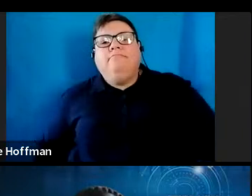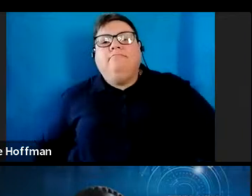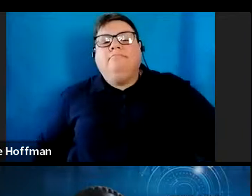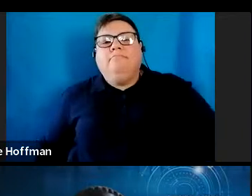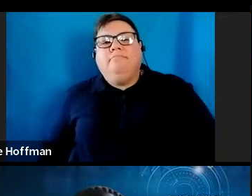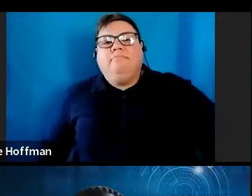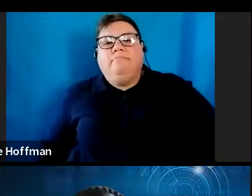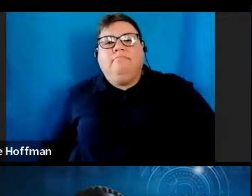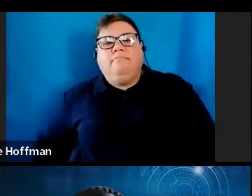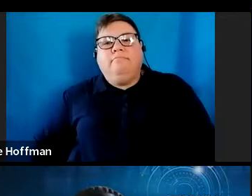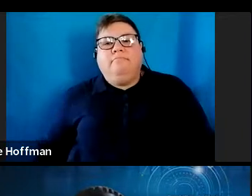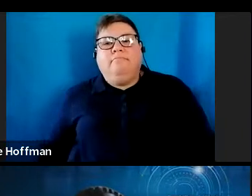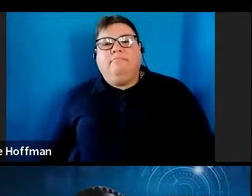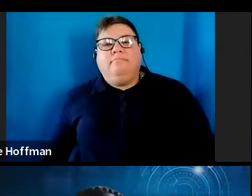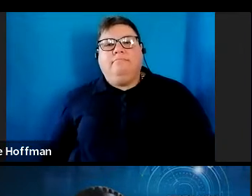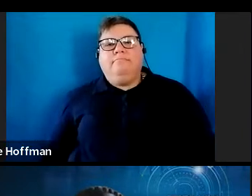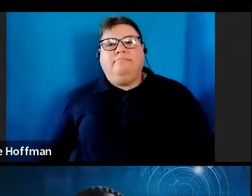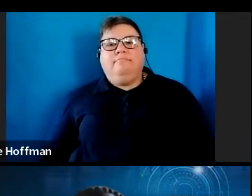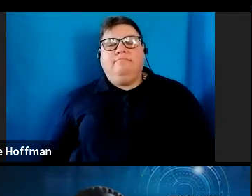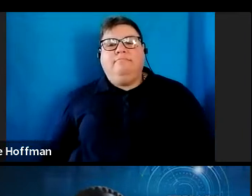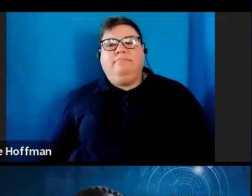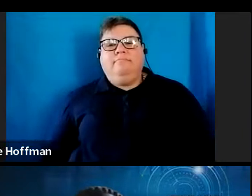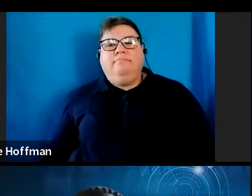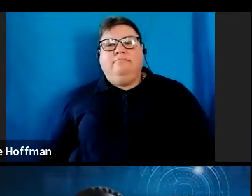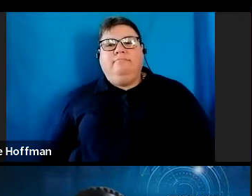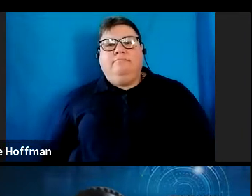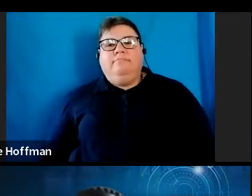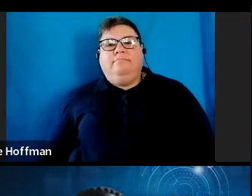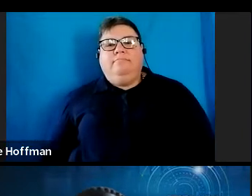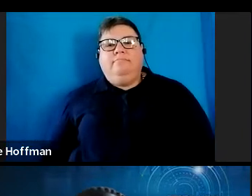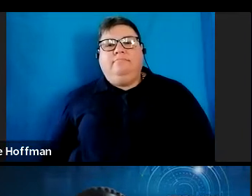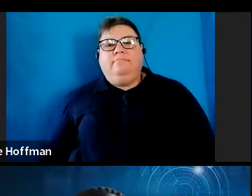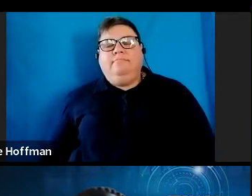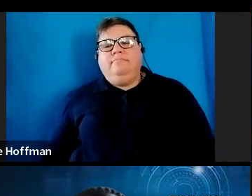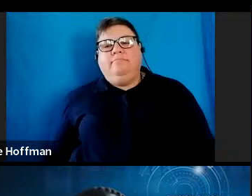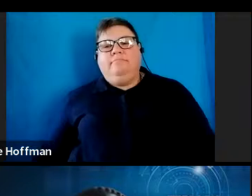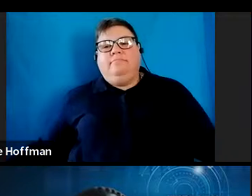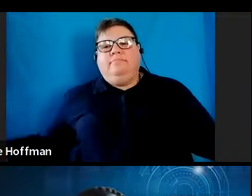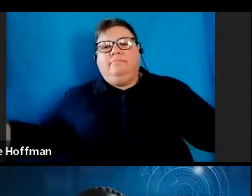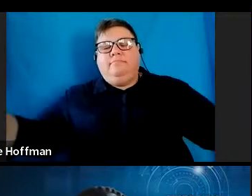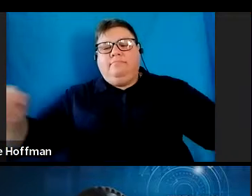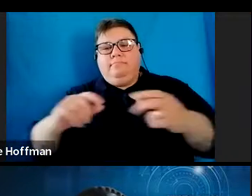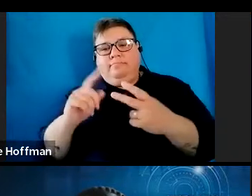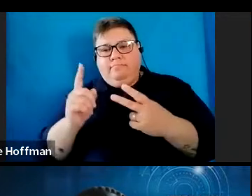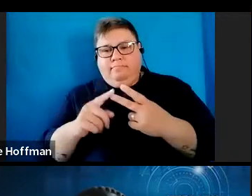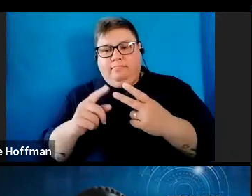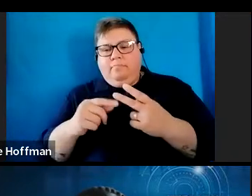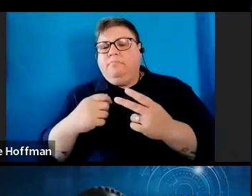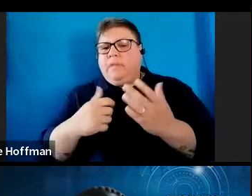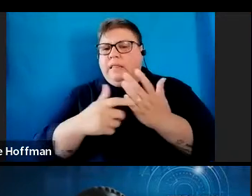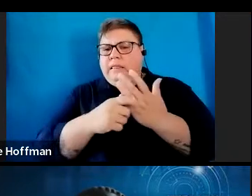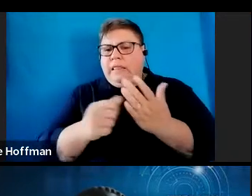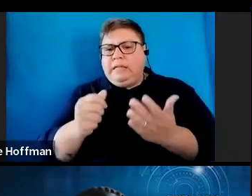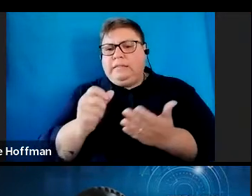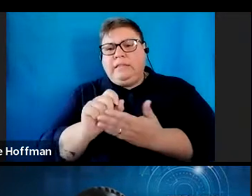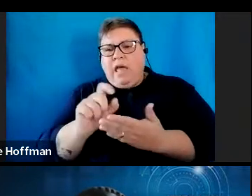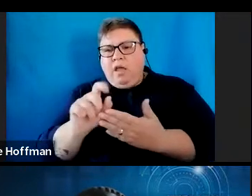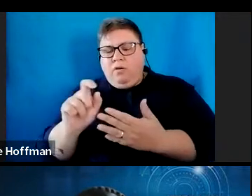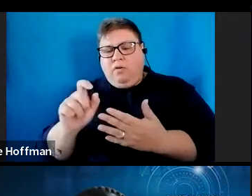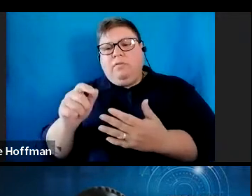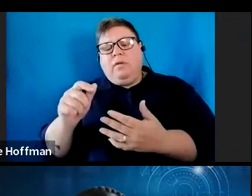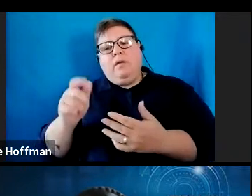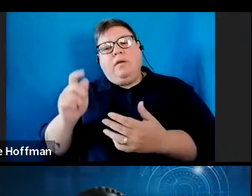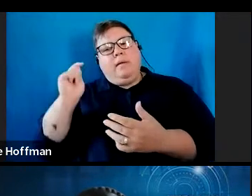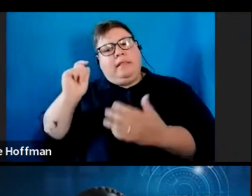Yes, you did, Ayanda. Thank you very much. Our next question, we submitted the tax directive for the taxpayer about